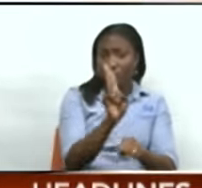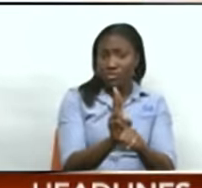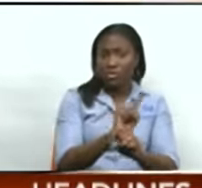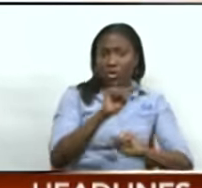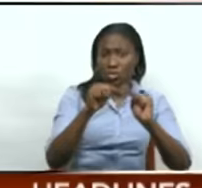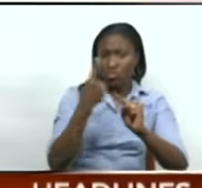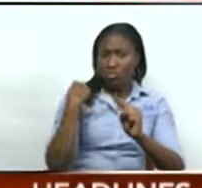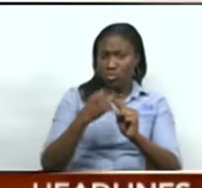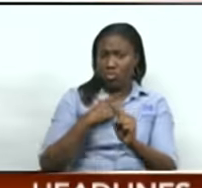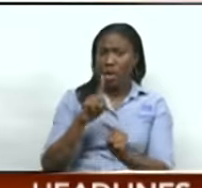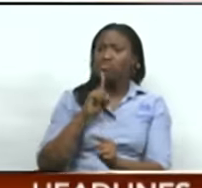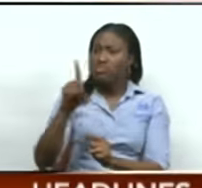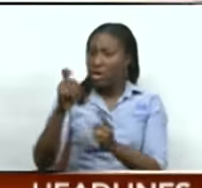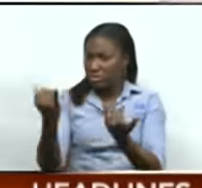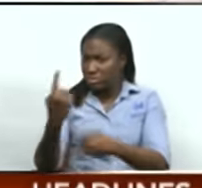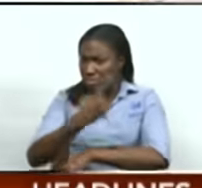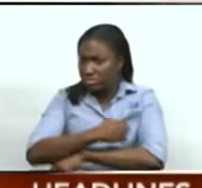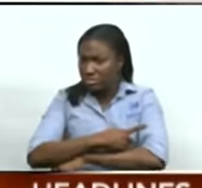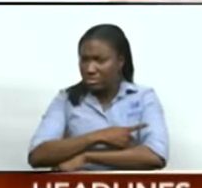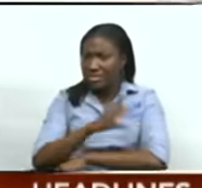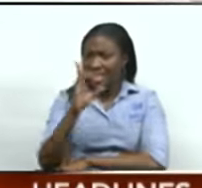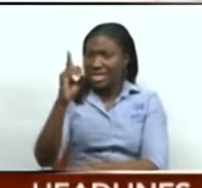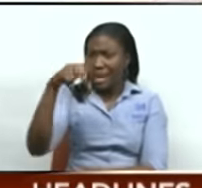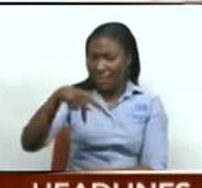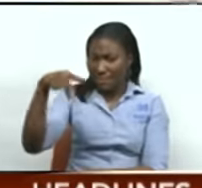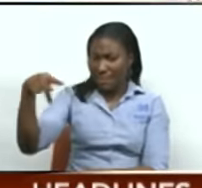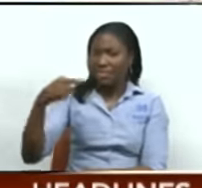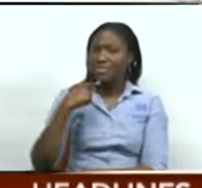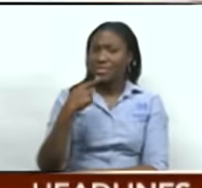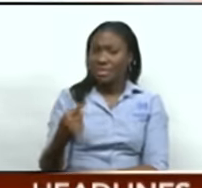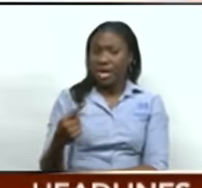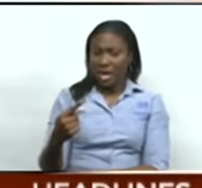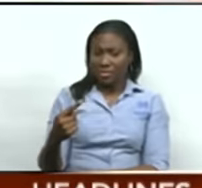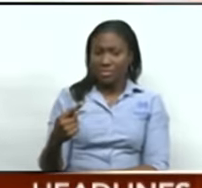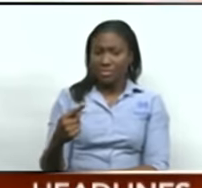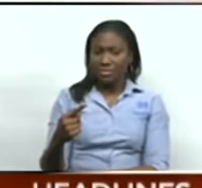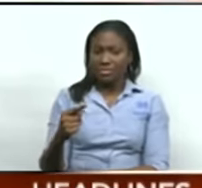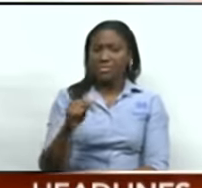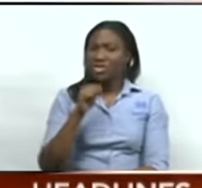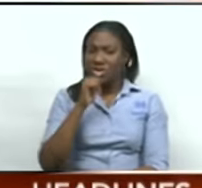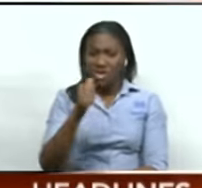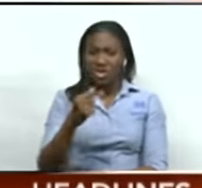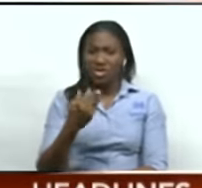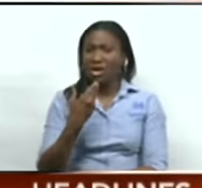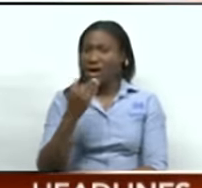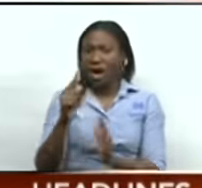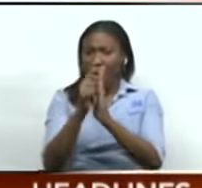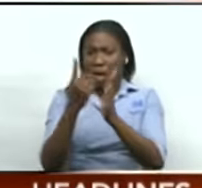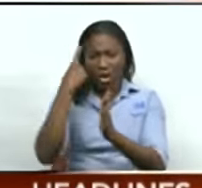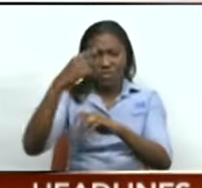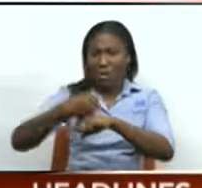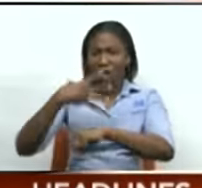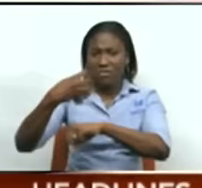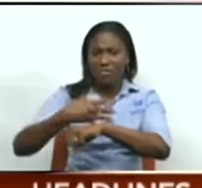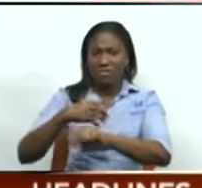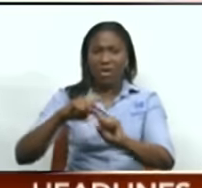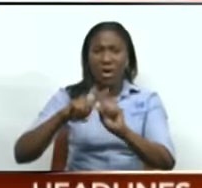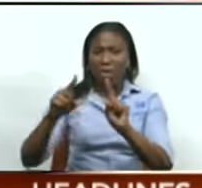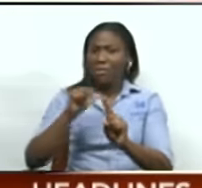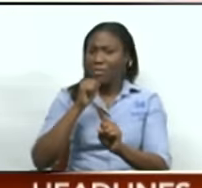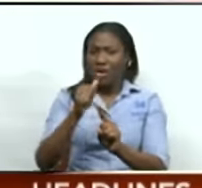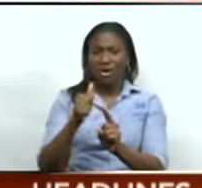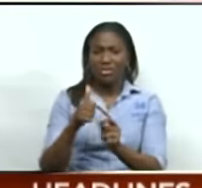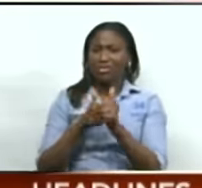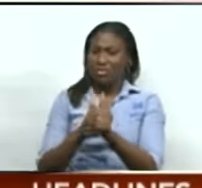CNC3 News today, DPP Gaspard noted he did not seek Miraj's advice on the matter and does not consider the position Miraj took